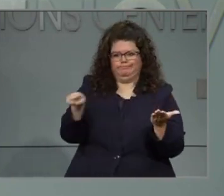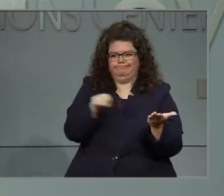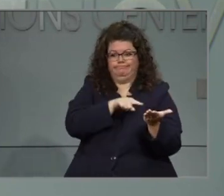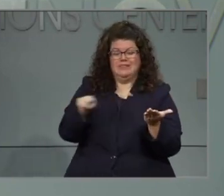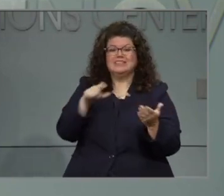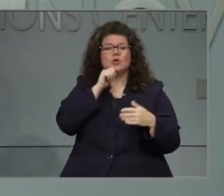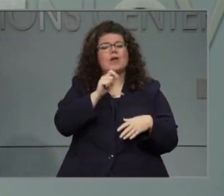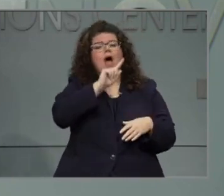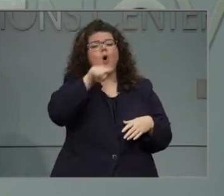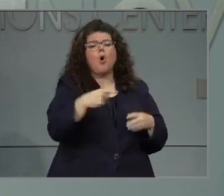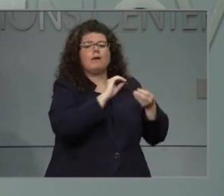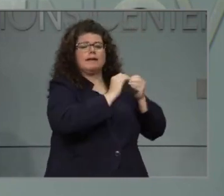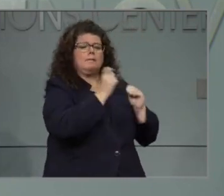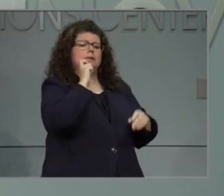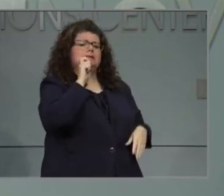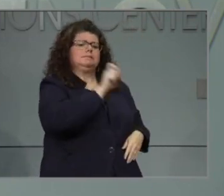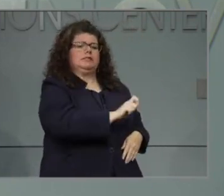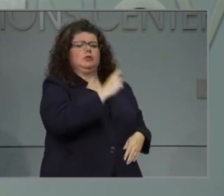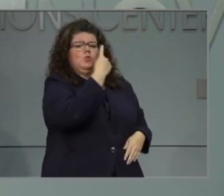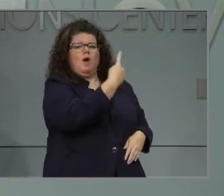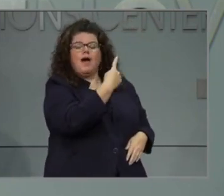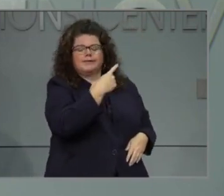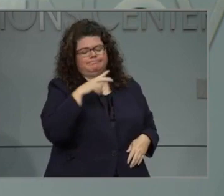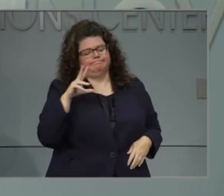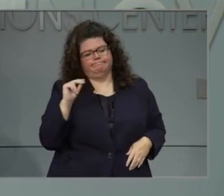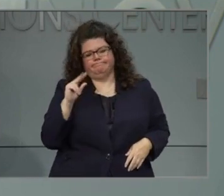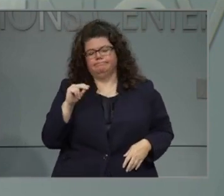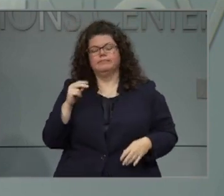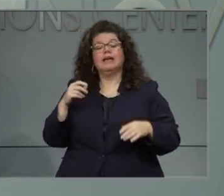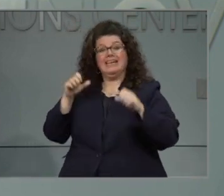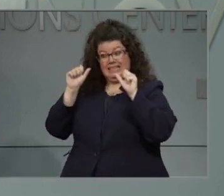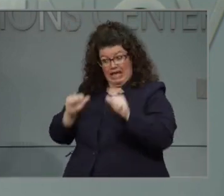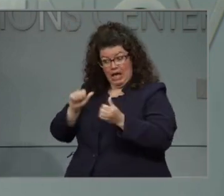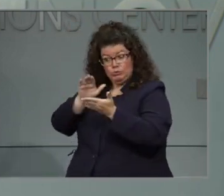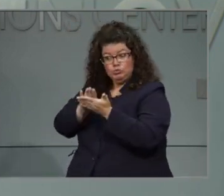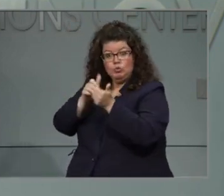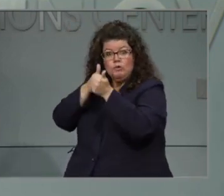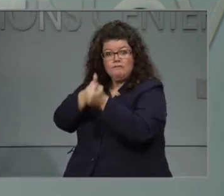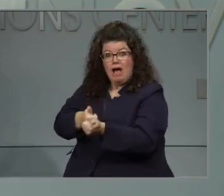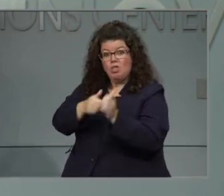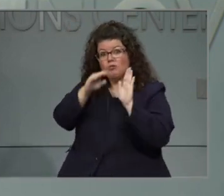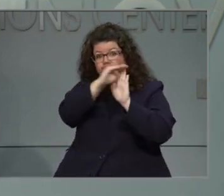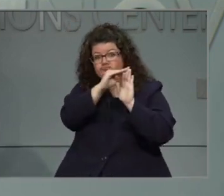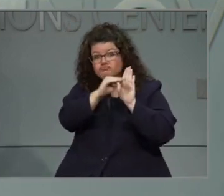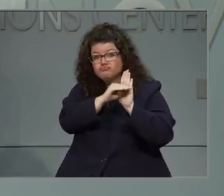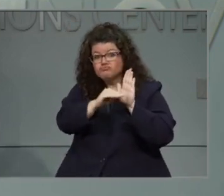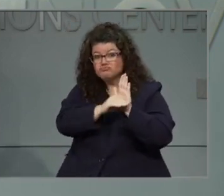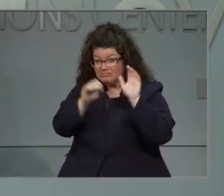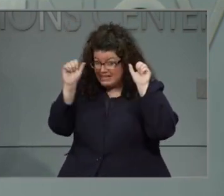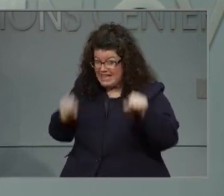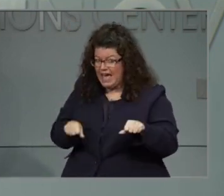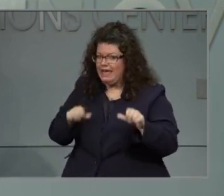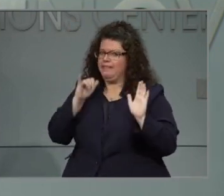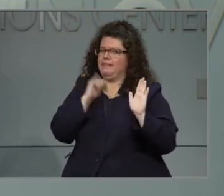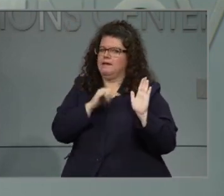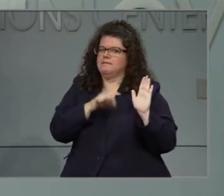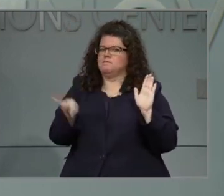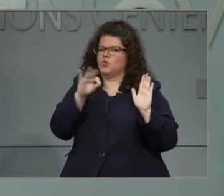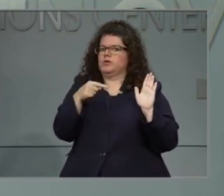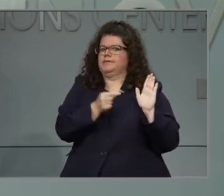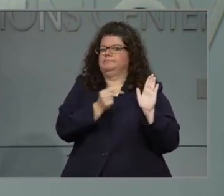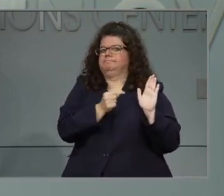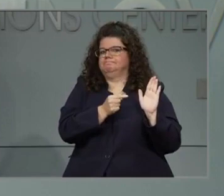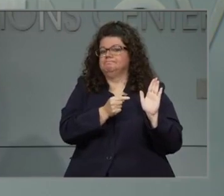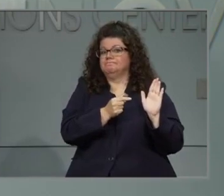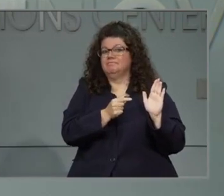just purely about the numbers. It has to be about those safety protocols for our teachers, for our students as well. They have to go hand